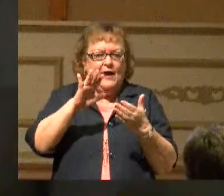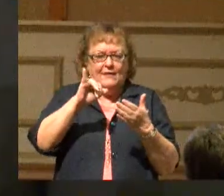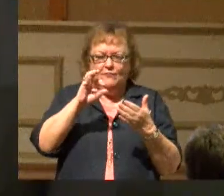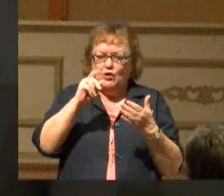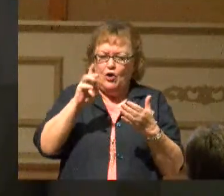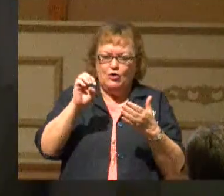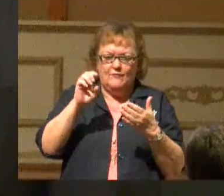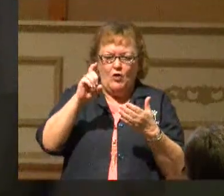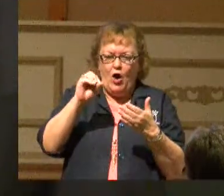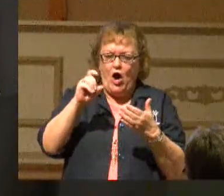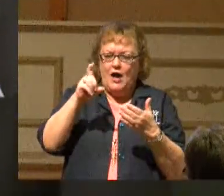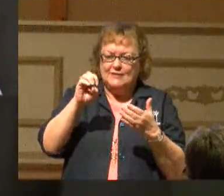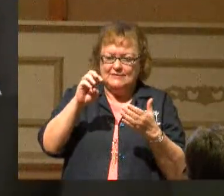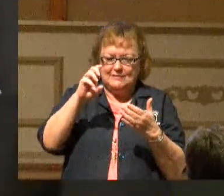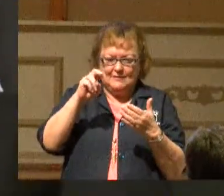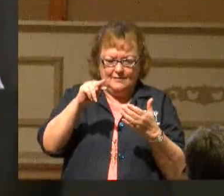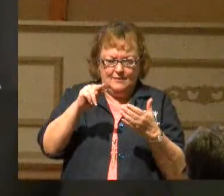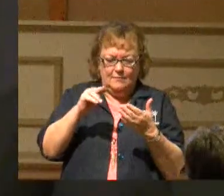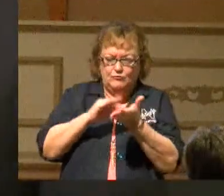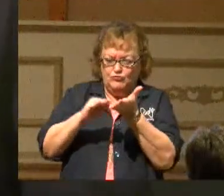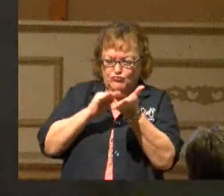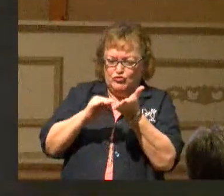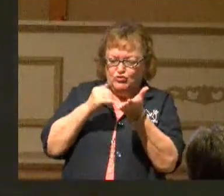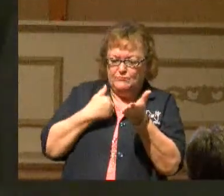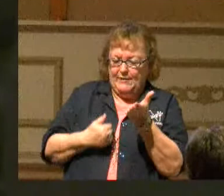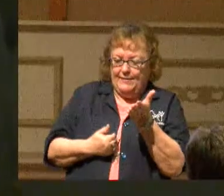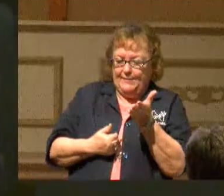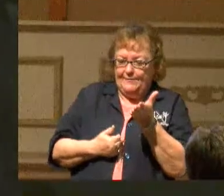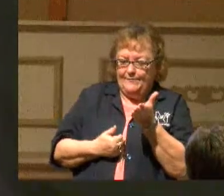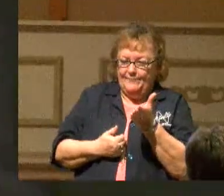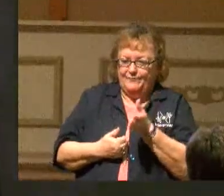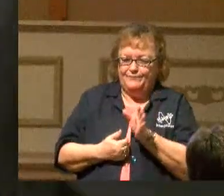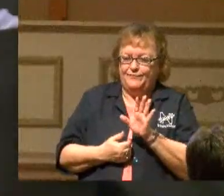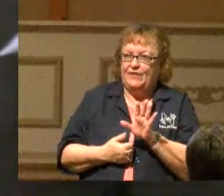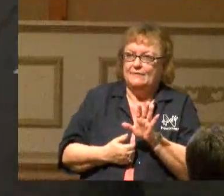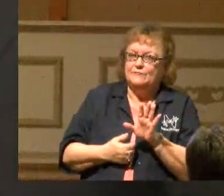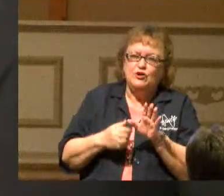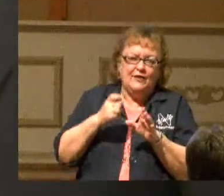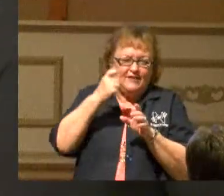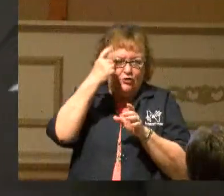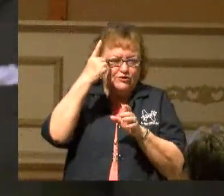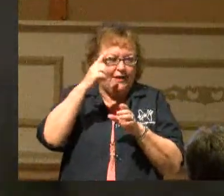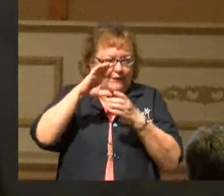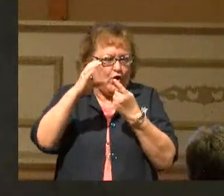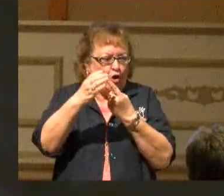prove them. I pray that you have me excused. you've to understand the culture here.